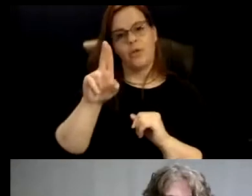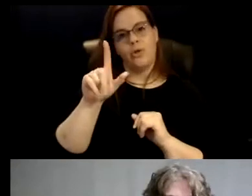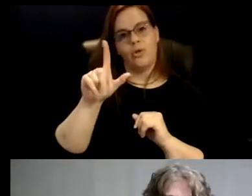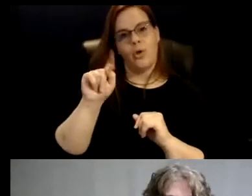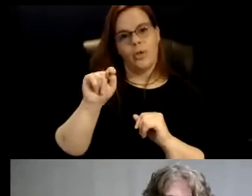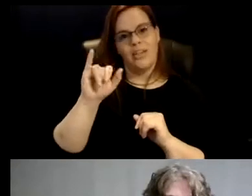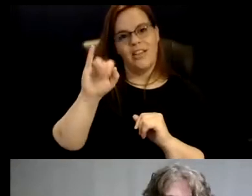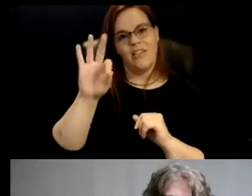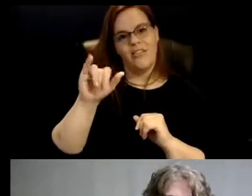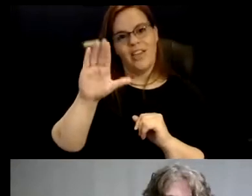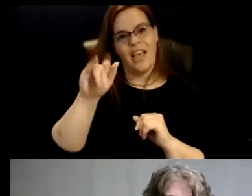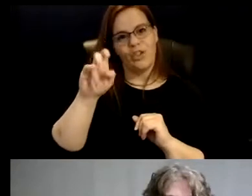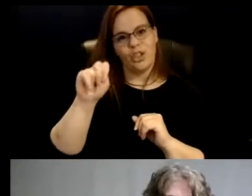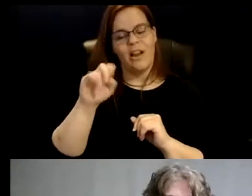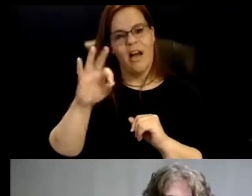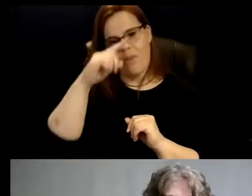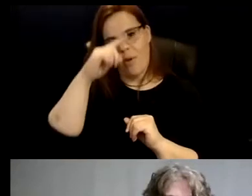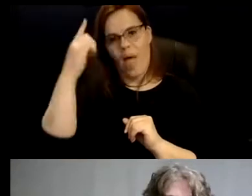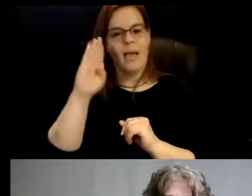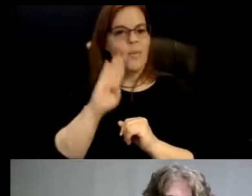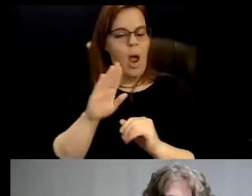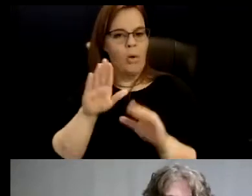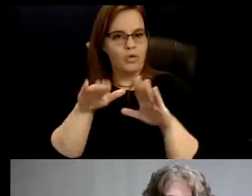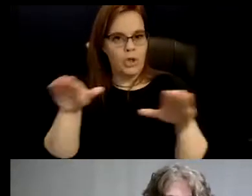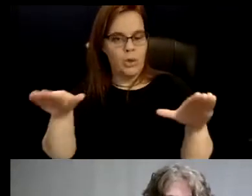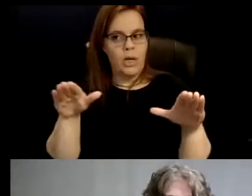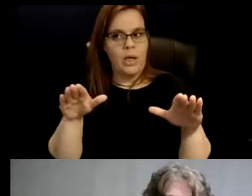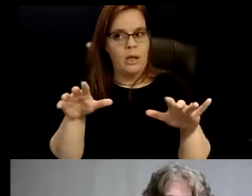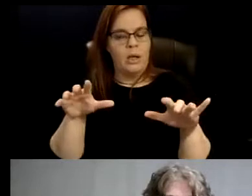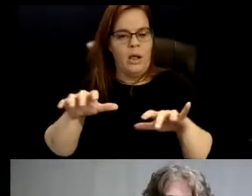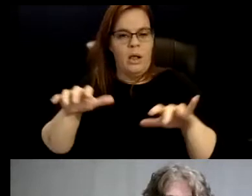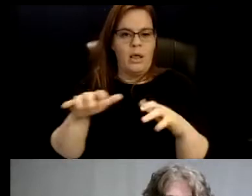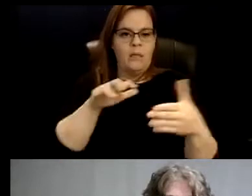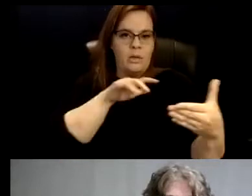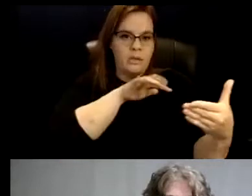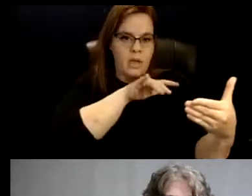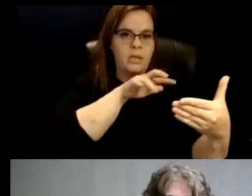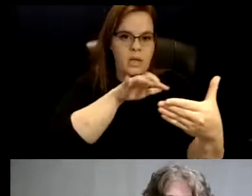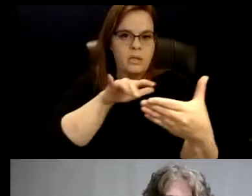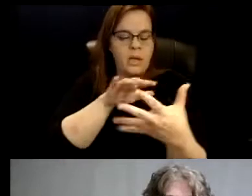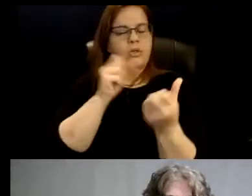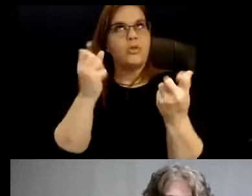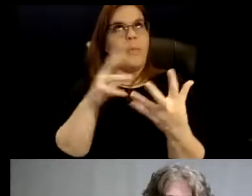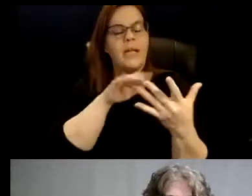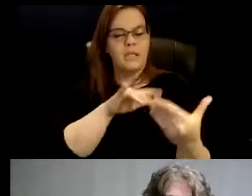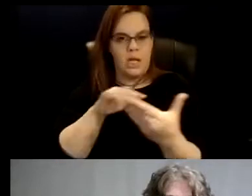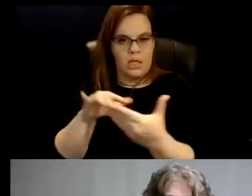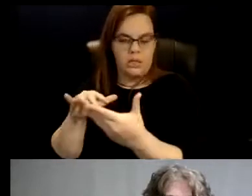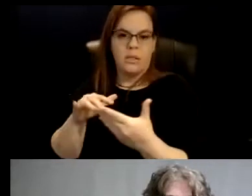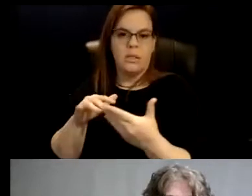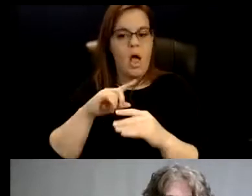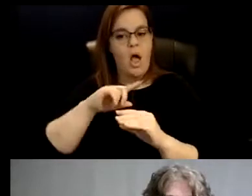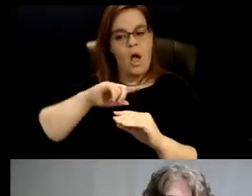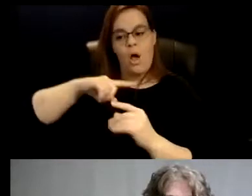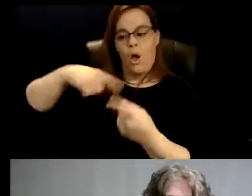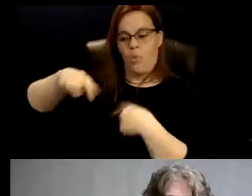and how, and they've done so many studies around the teacher in, you know,